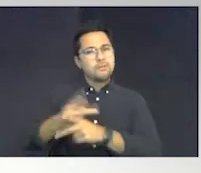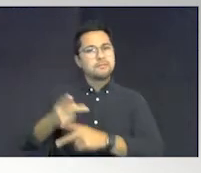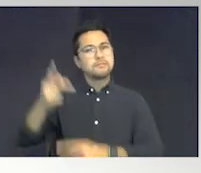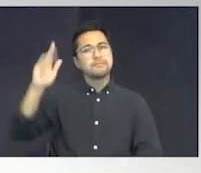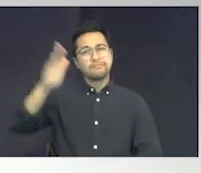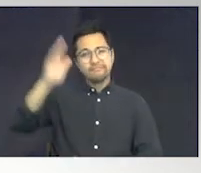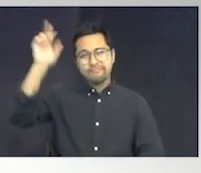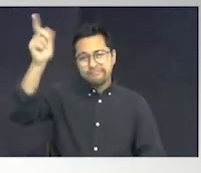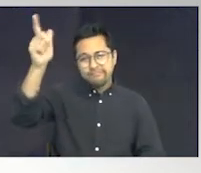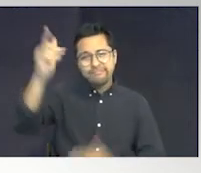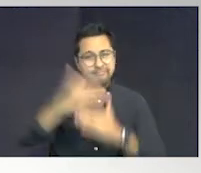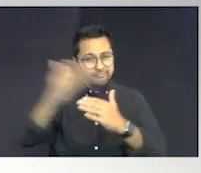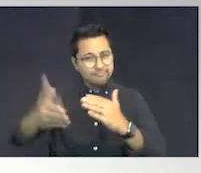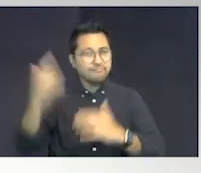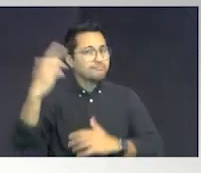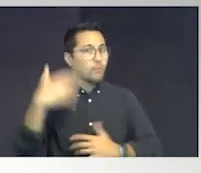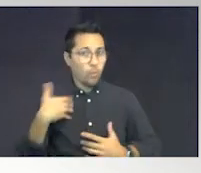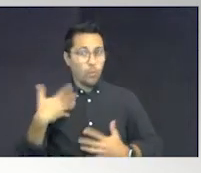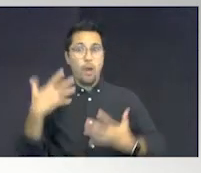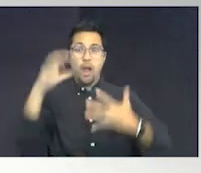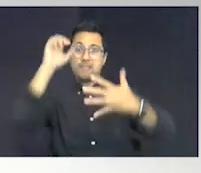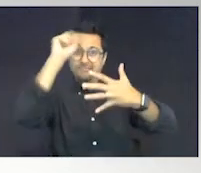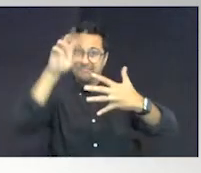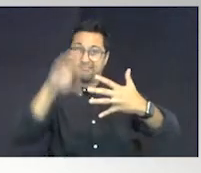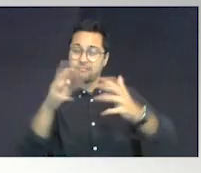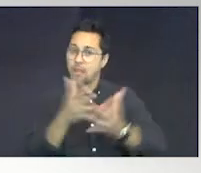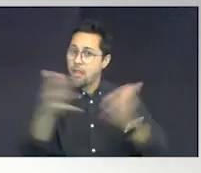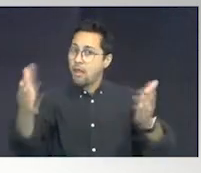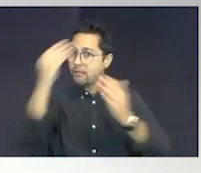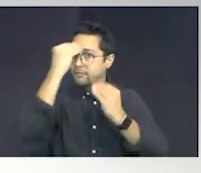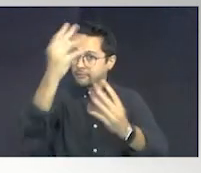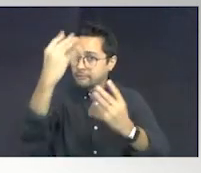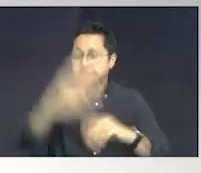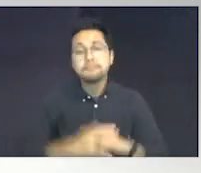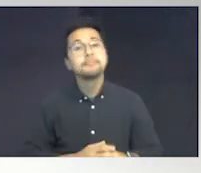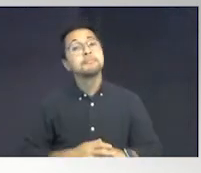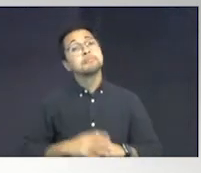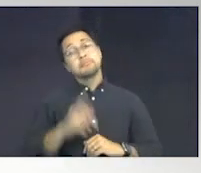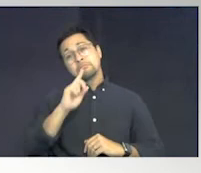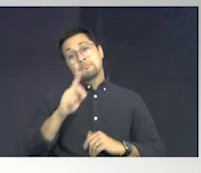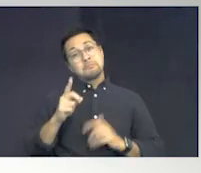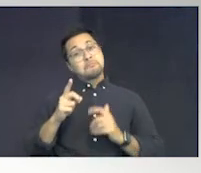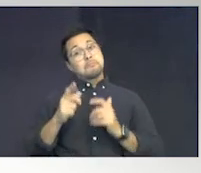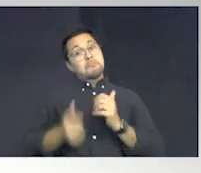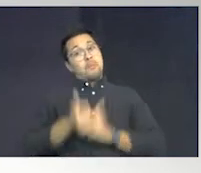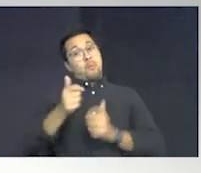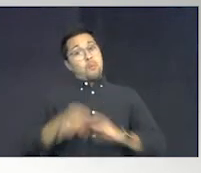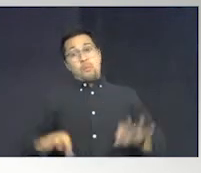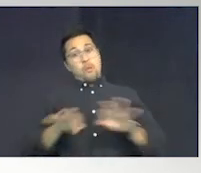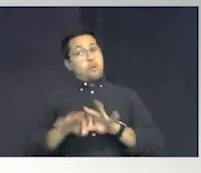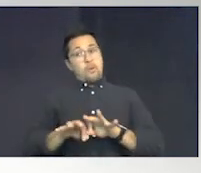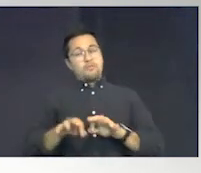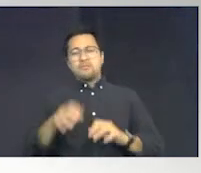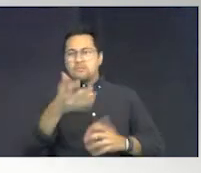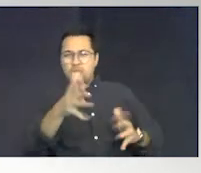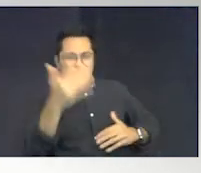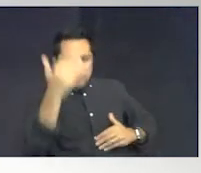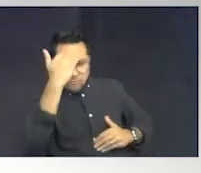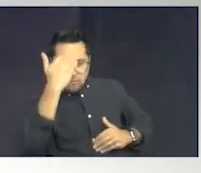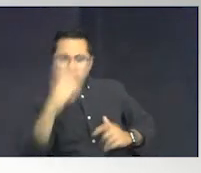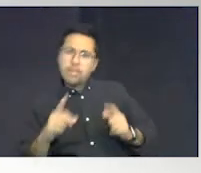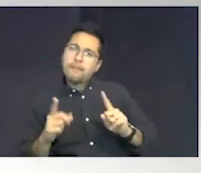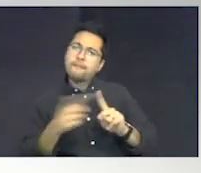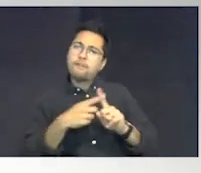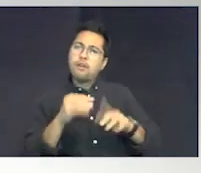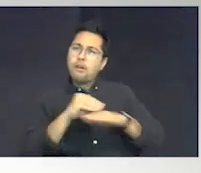of material that we want to impart on you. I guess the biggest thing that I can tell you, everybody knows what the first cause